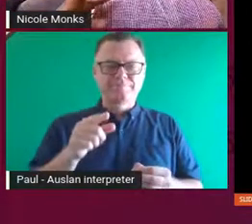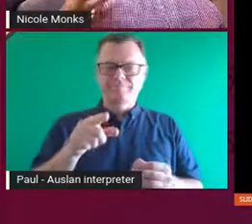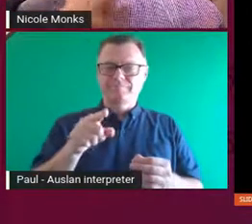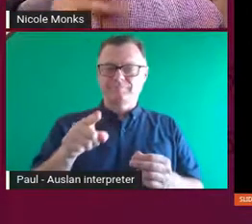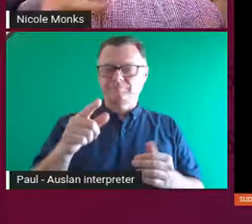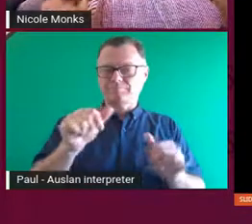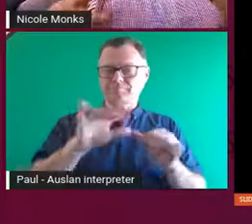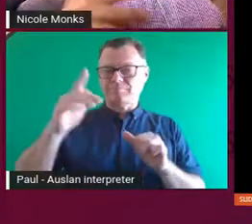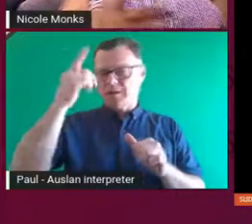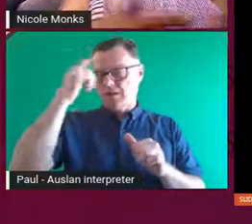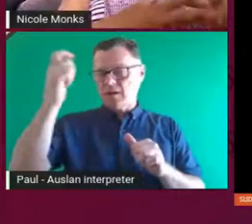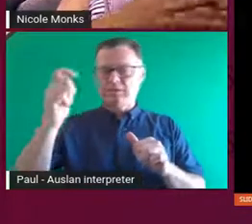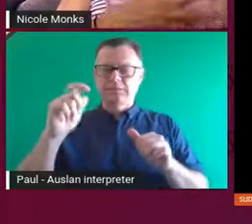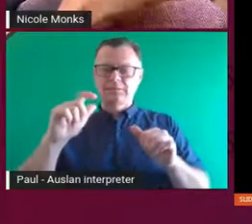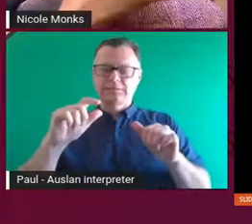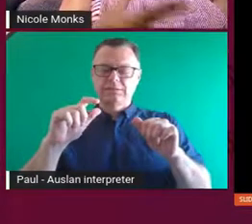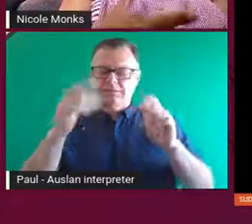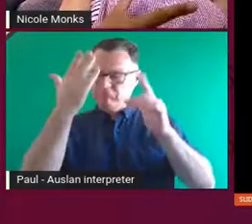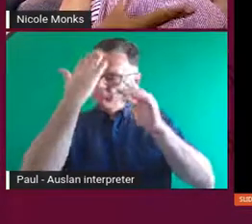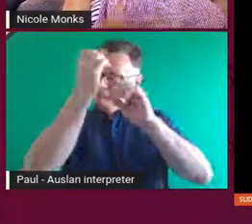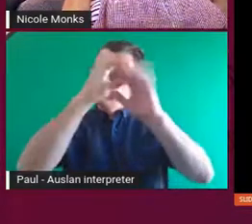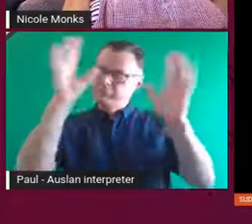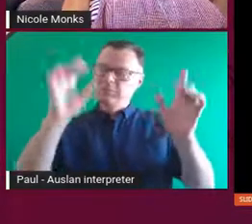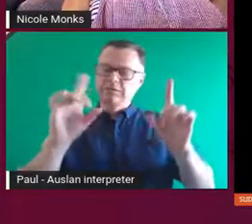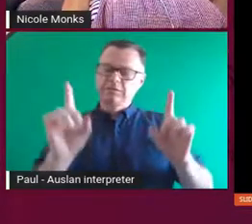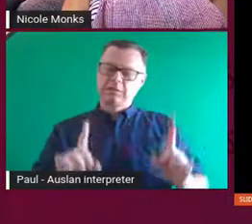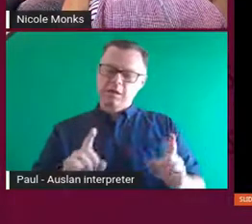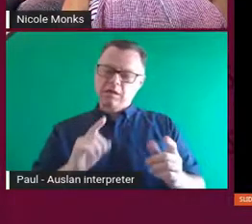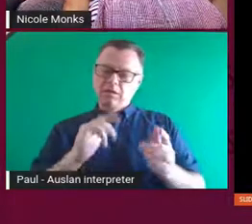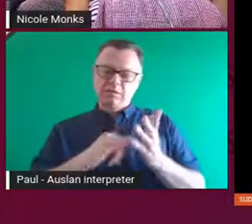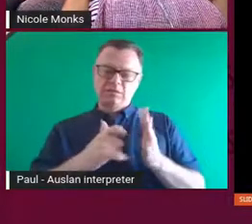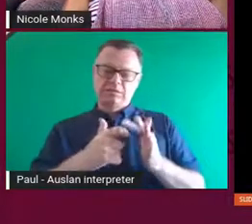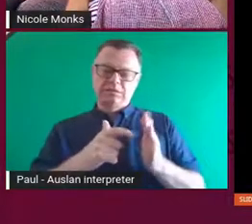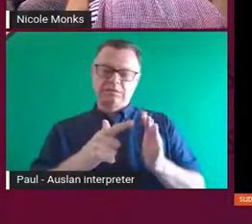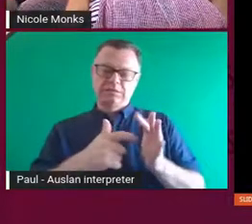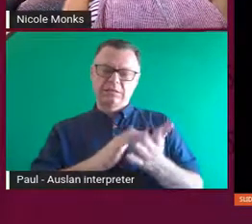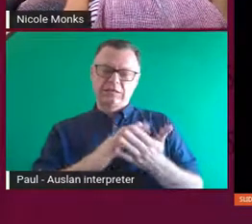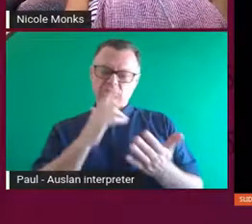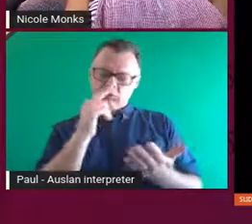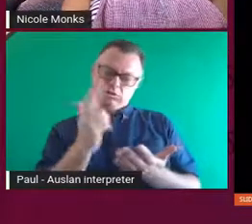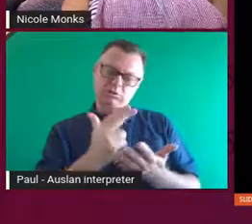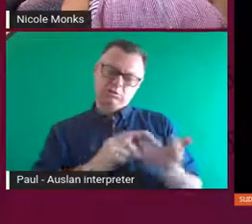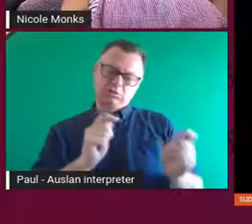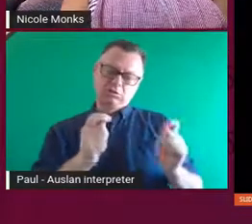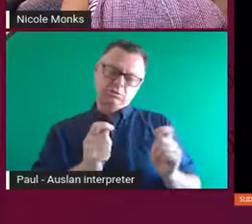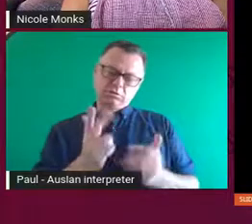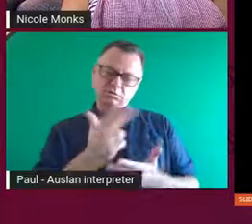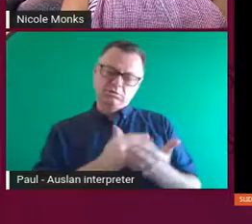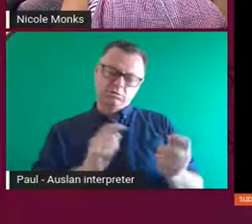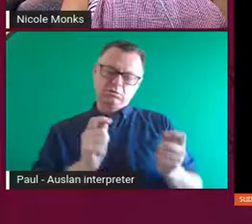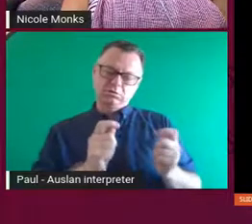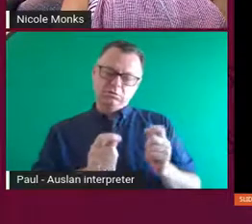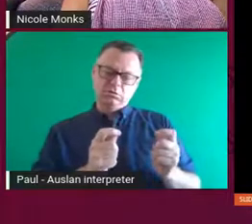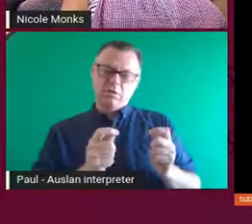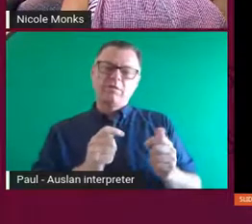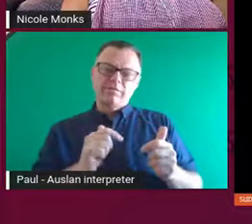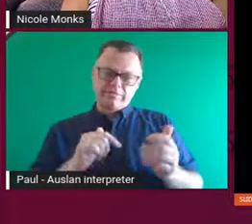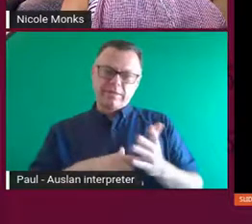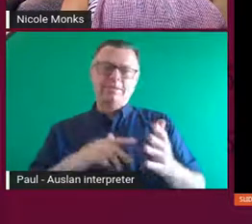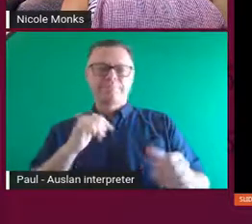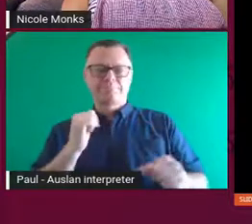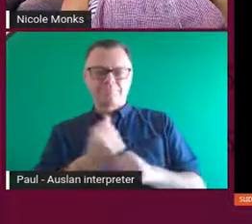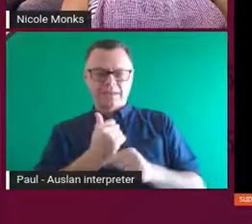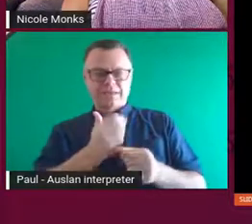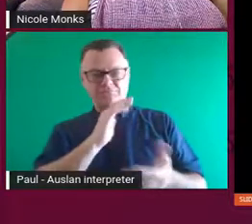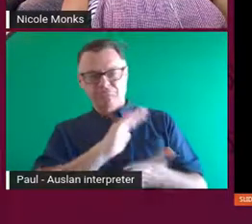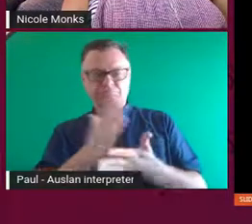sketching and nutting it out and then actually bringing something into reality or into the built environment has just been something that I've